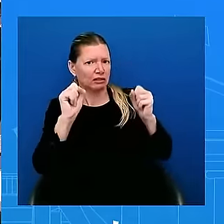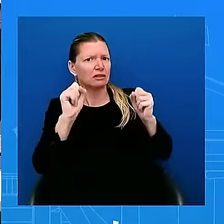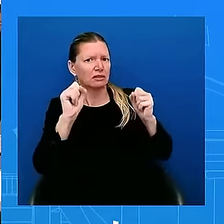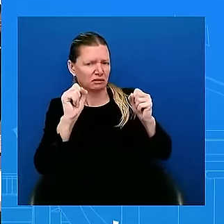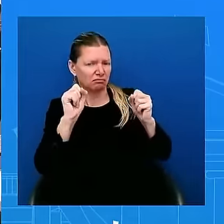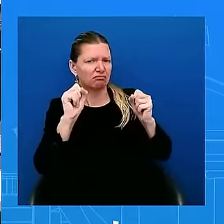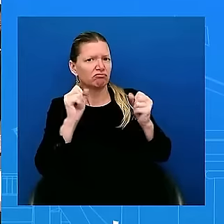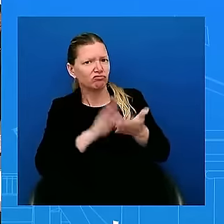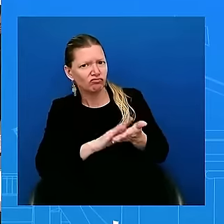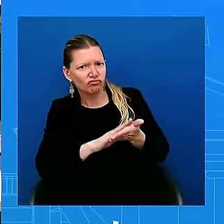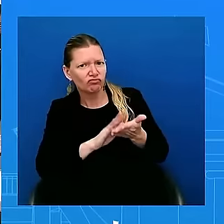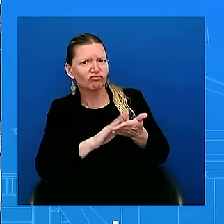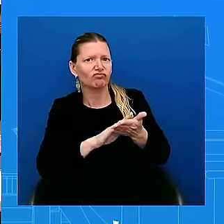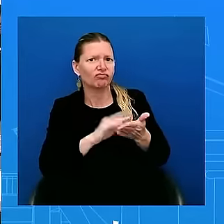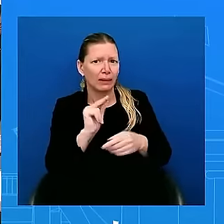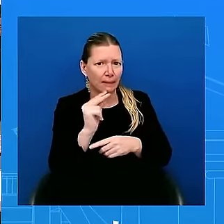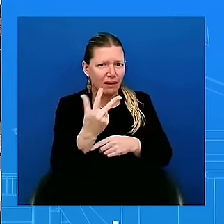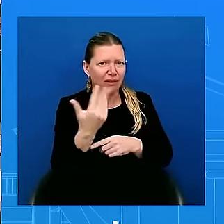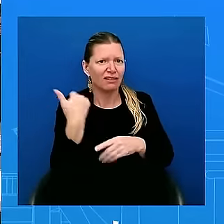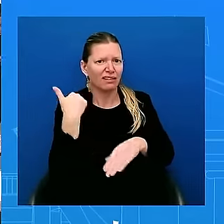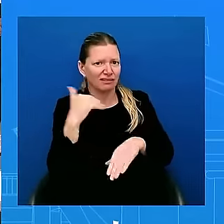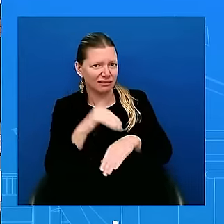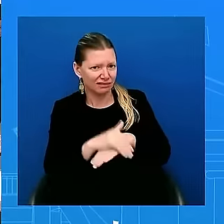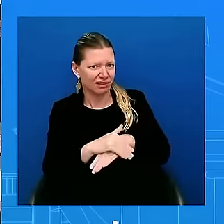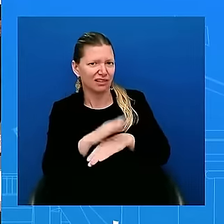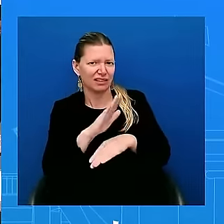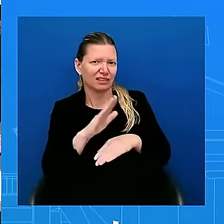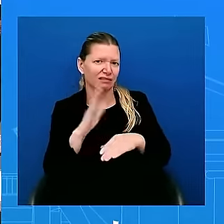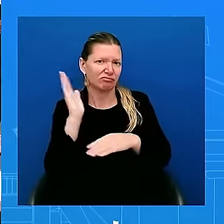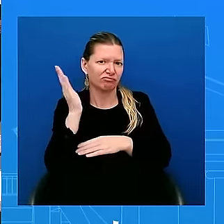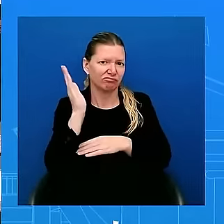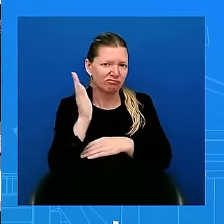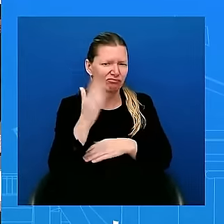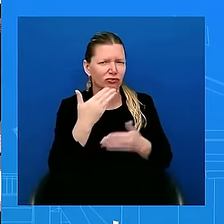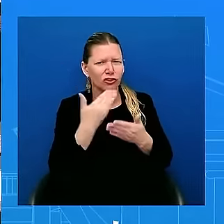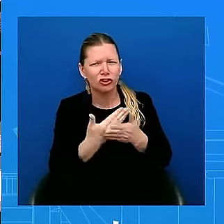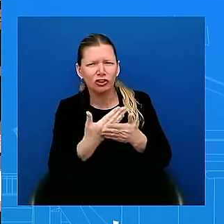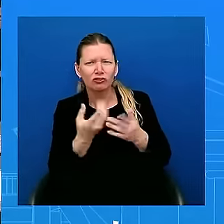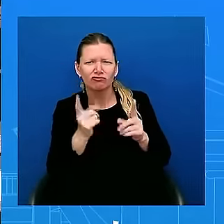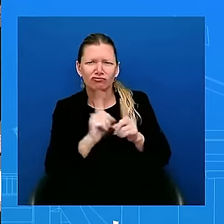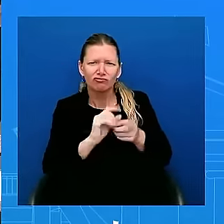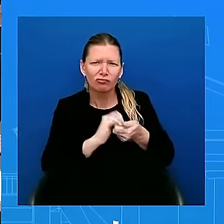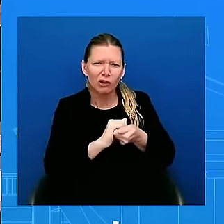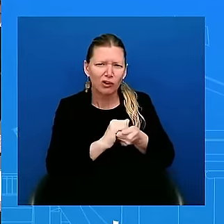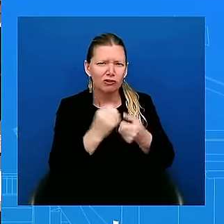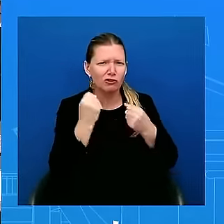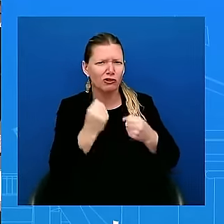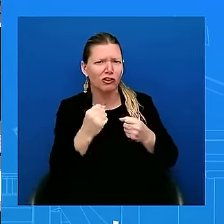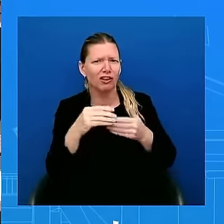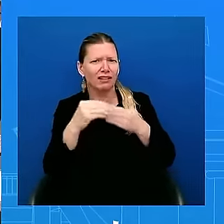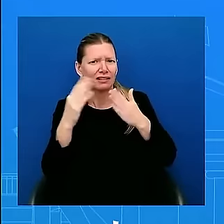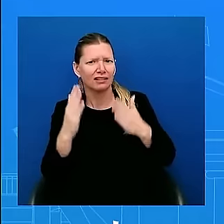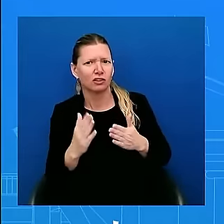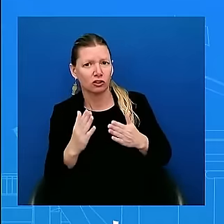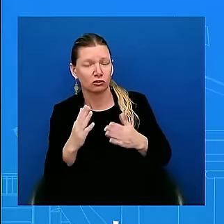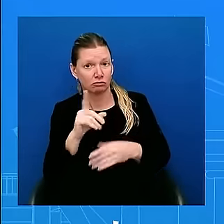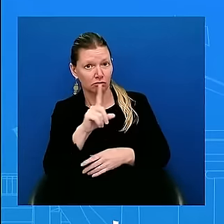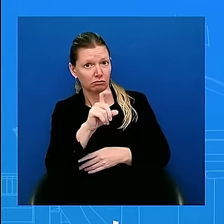have any objections if she starts creating a little bit of distance with him on any policy areas look